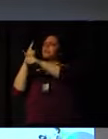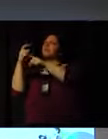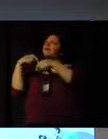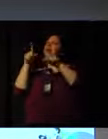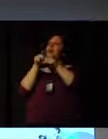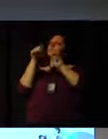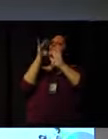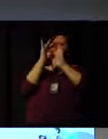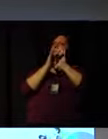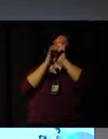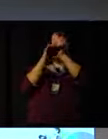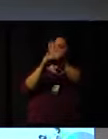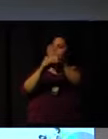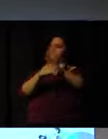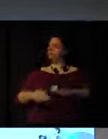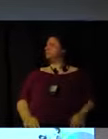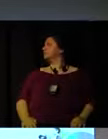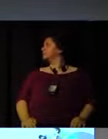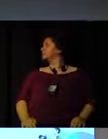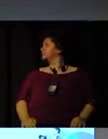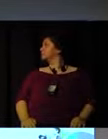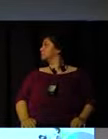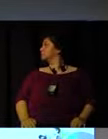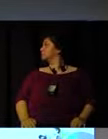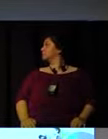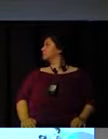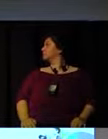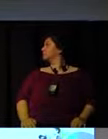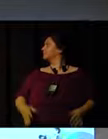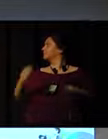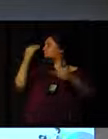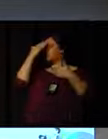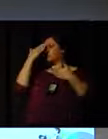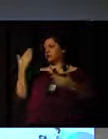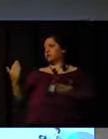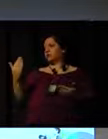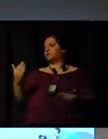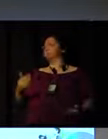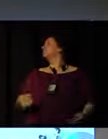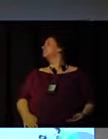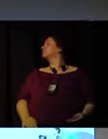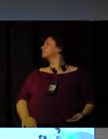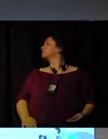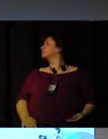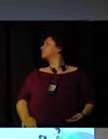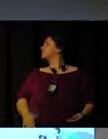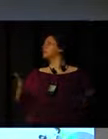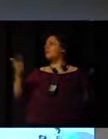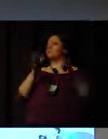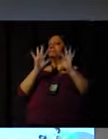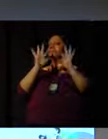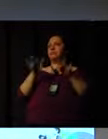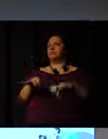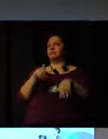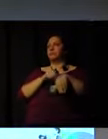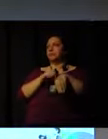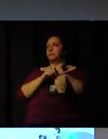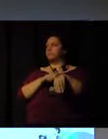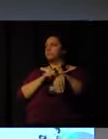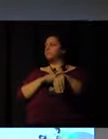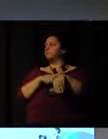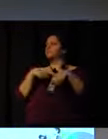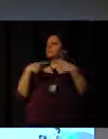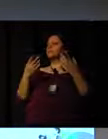identify and propose a solution for this problem. Thank you, Marco Antonio. We're about to finish.